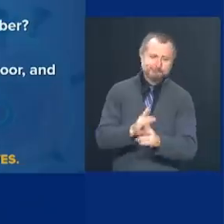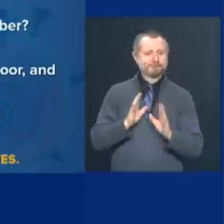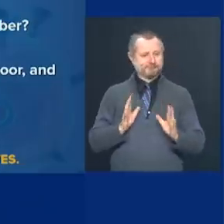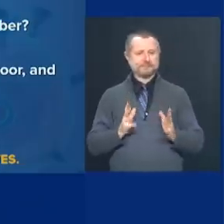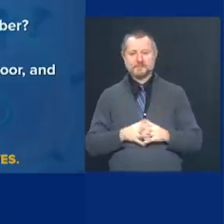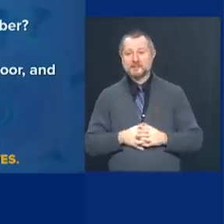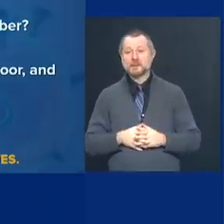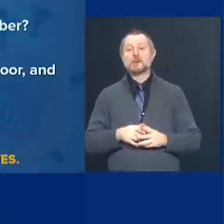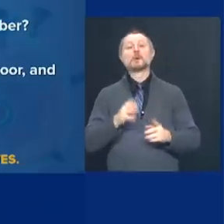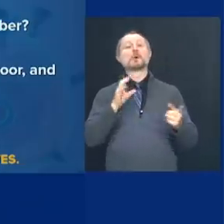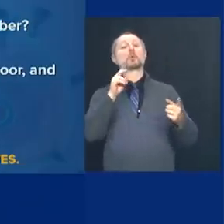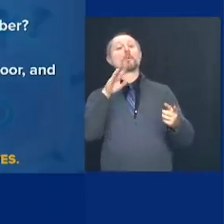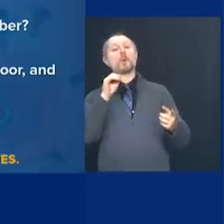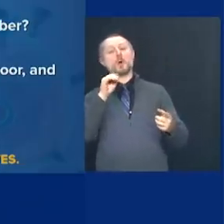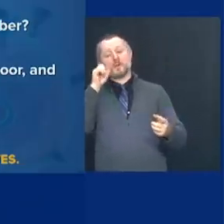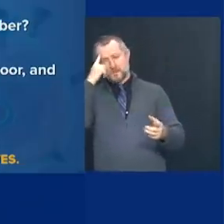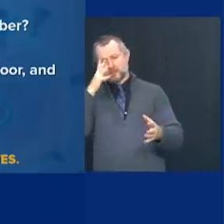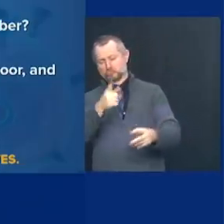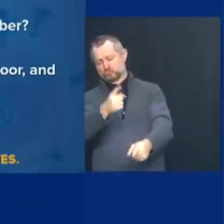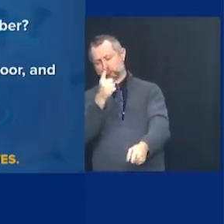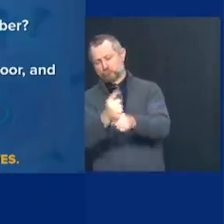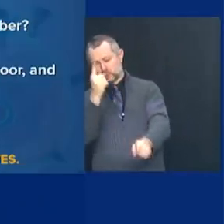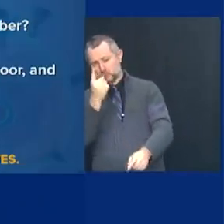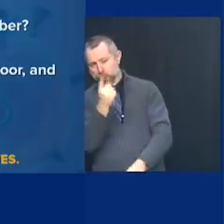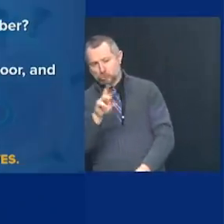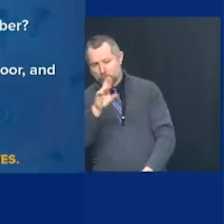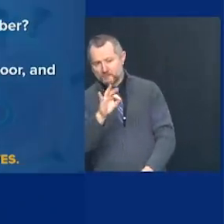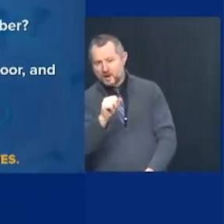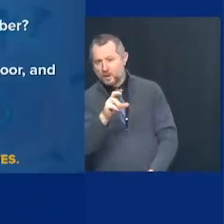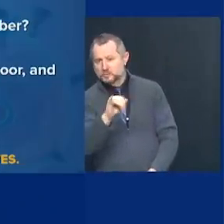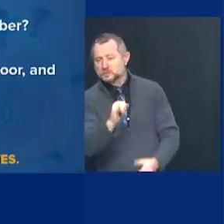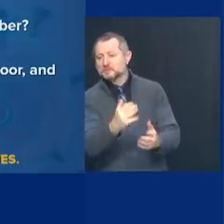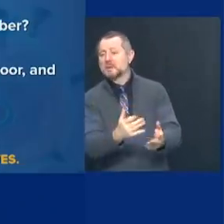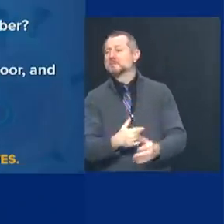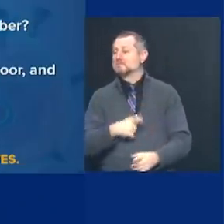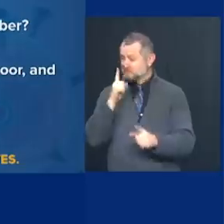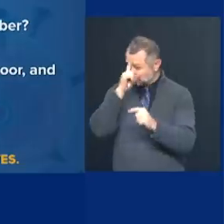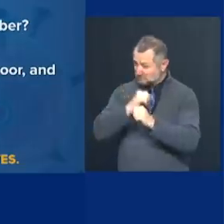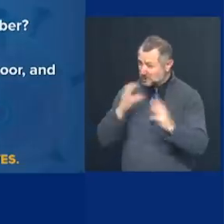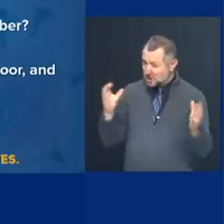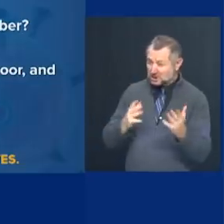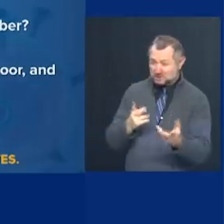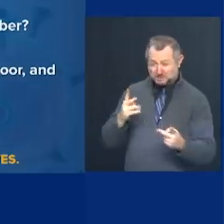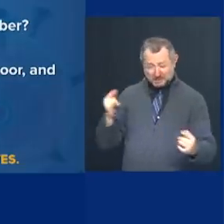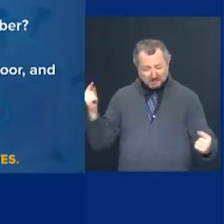right, Doctor. And the practical implications are so difficult.